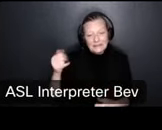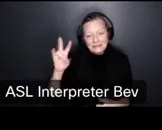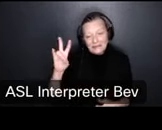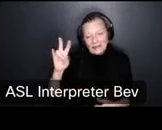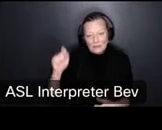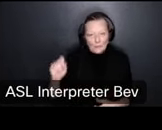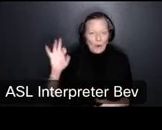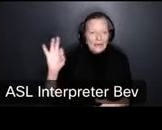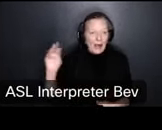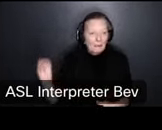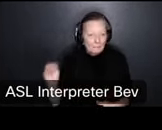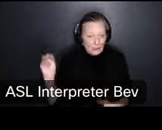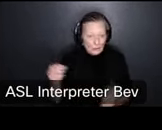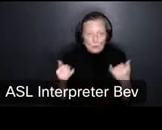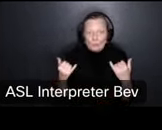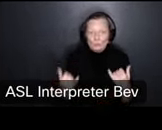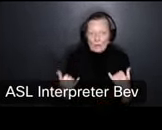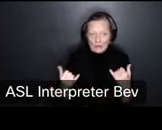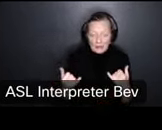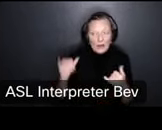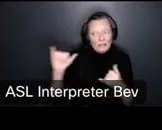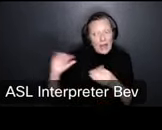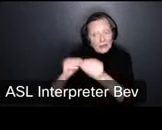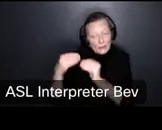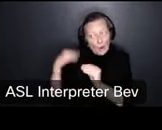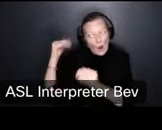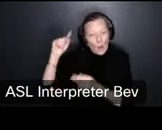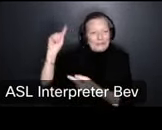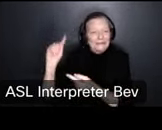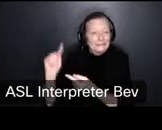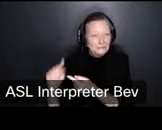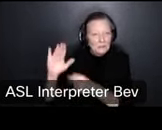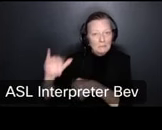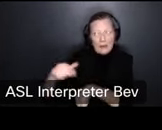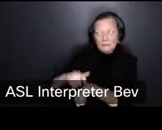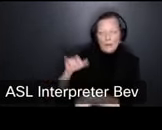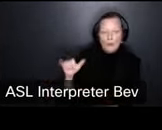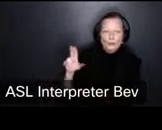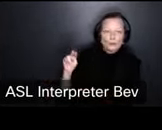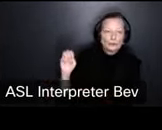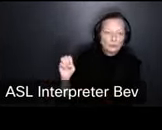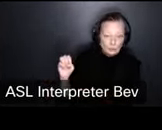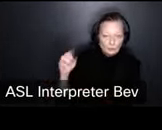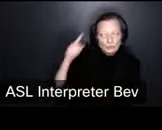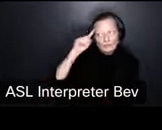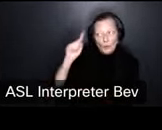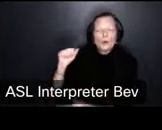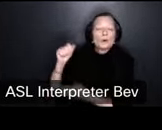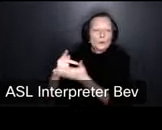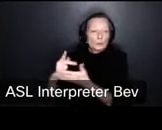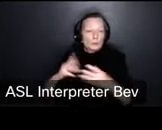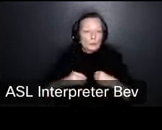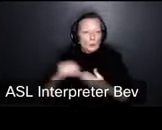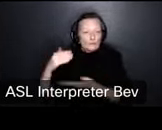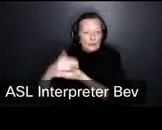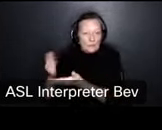million right now that number i hope to get it down even lower by the time we get to june uh to adopt the budget i want to make